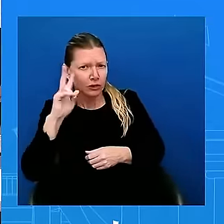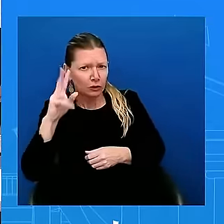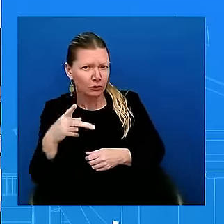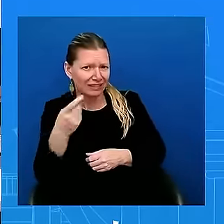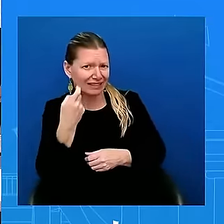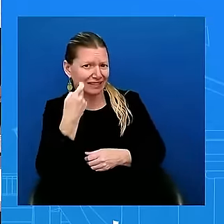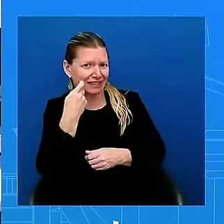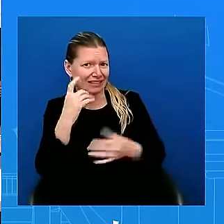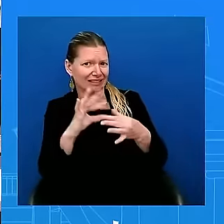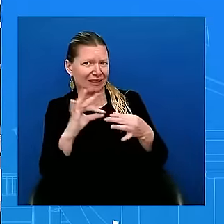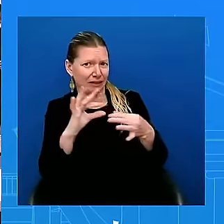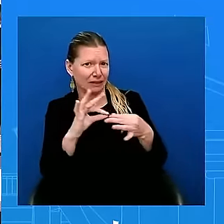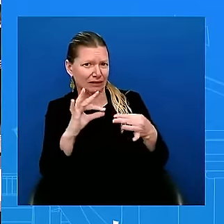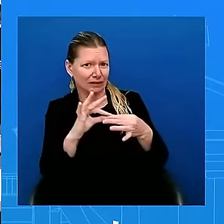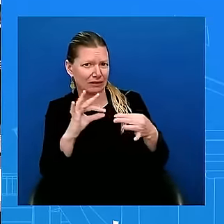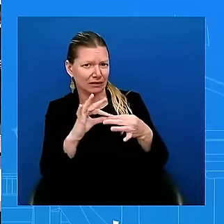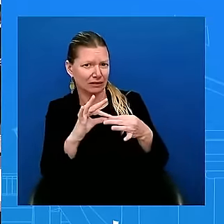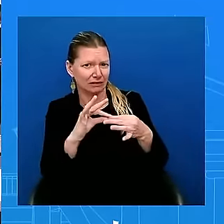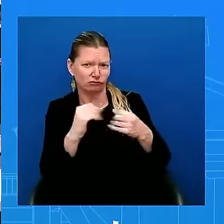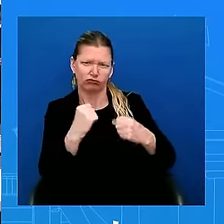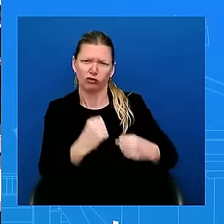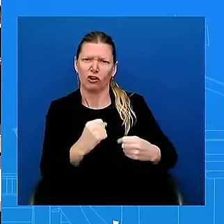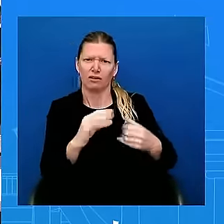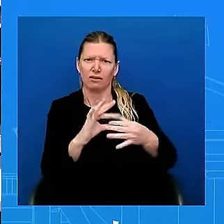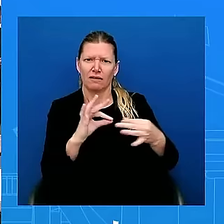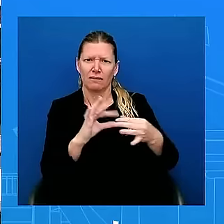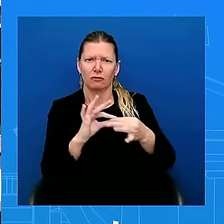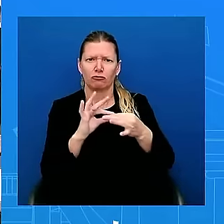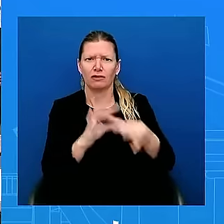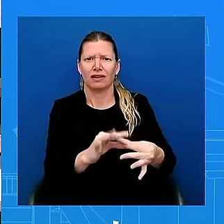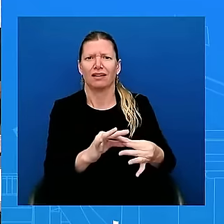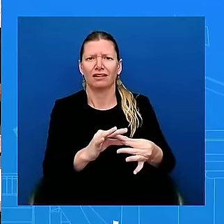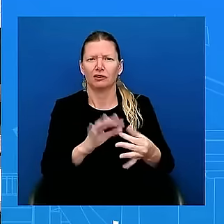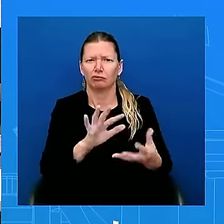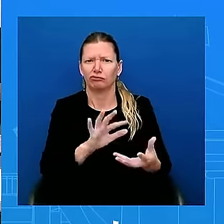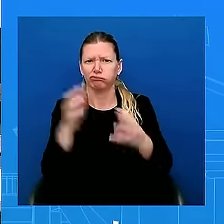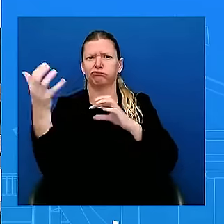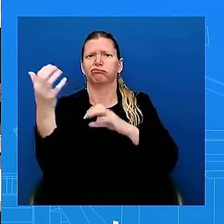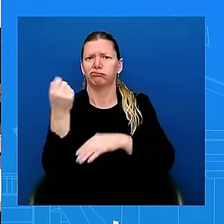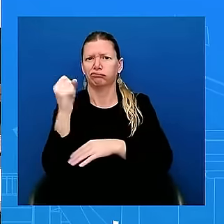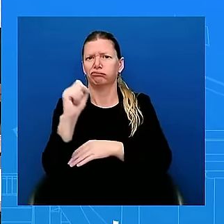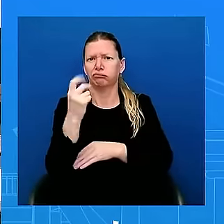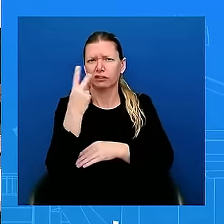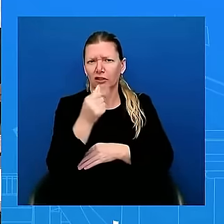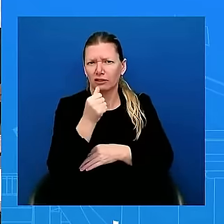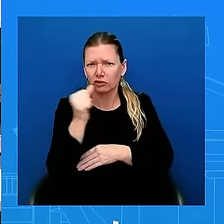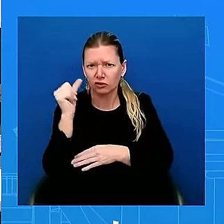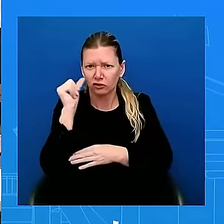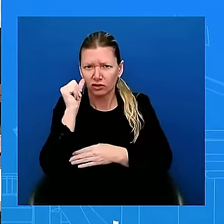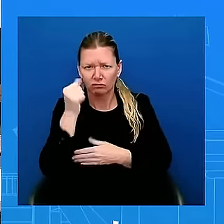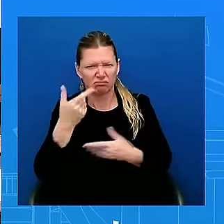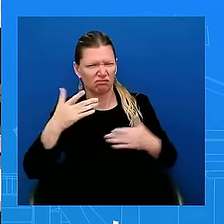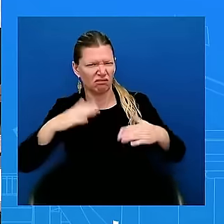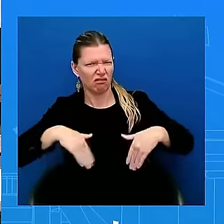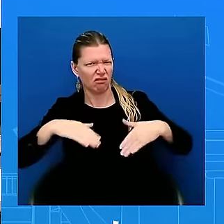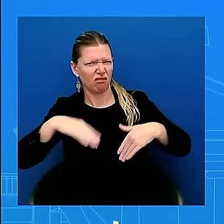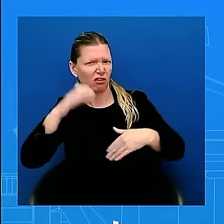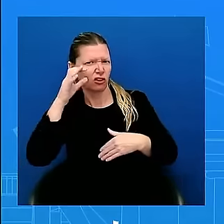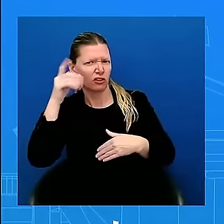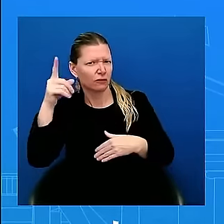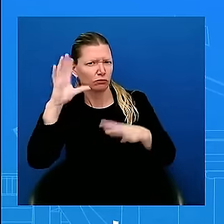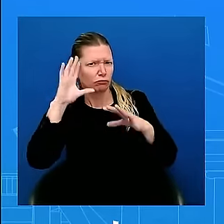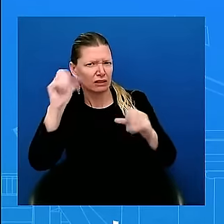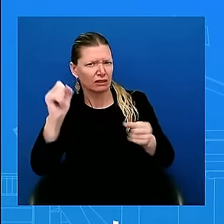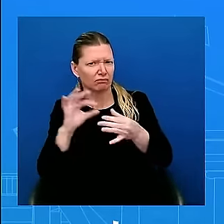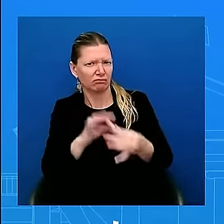from the President or for the White House at large. Do you condemn what you saw yesterday? How do you characterize the protests, including what we saw at Union Station? Well, did